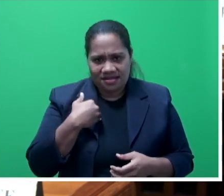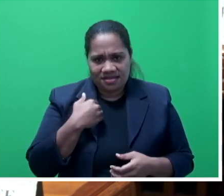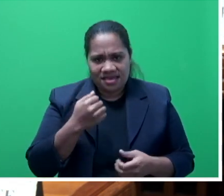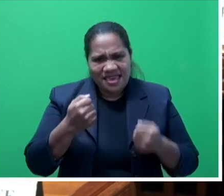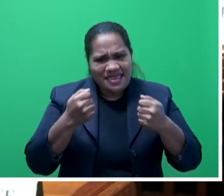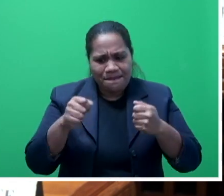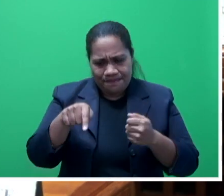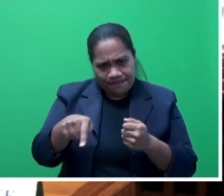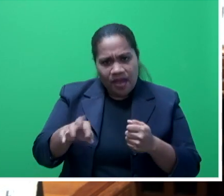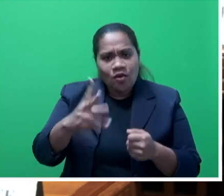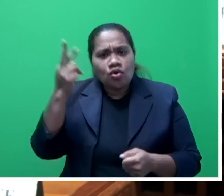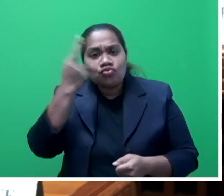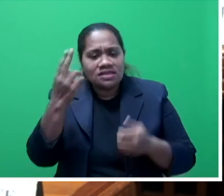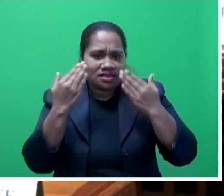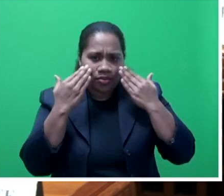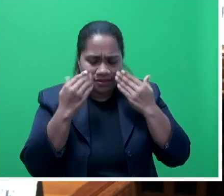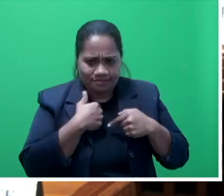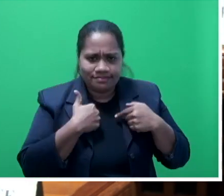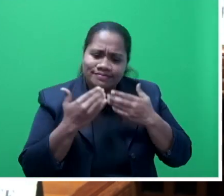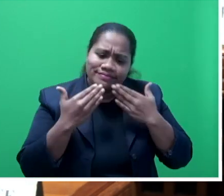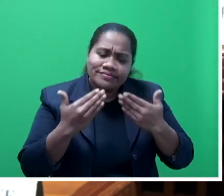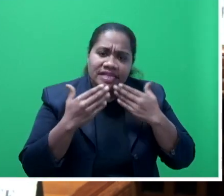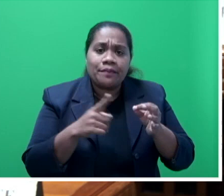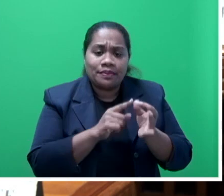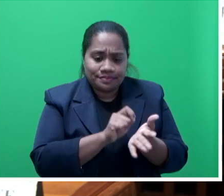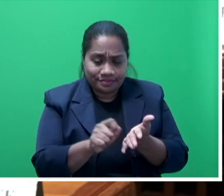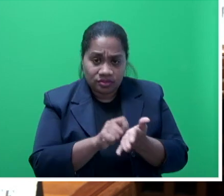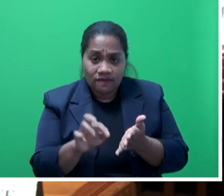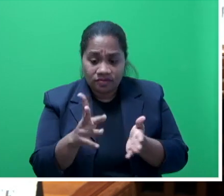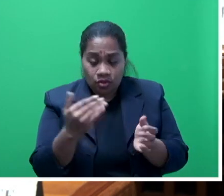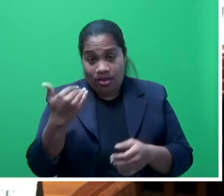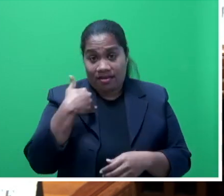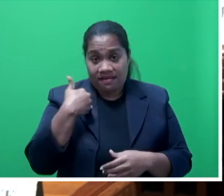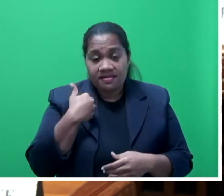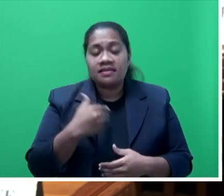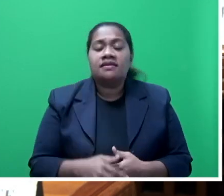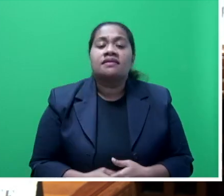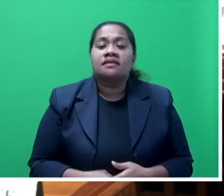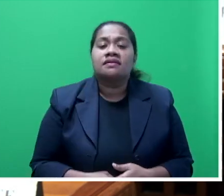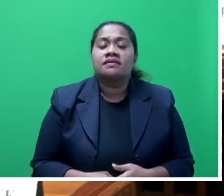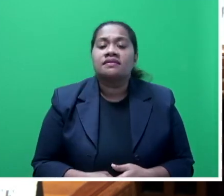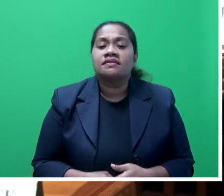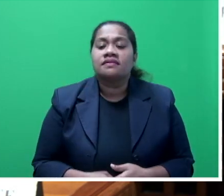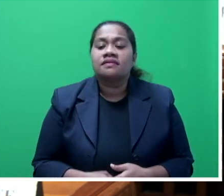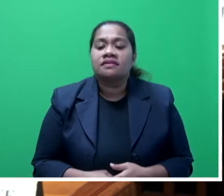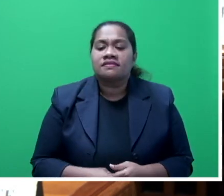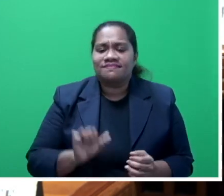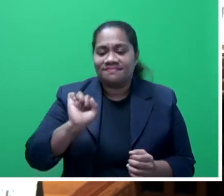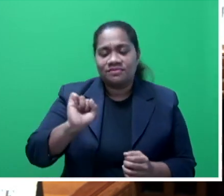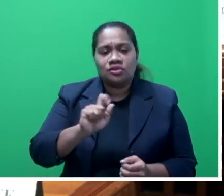grateful to the Permanent Secretary for Health for his trust